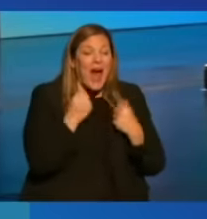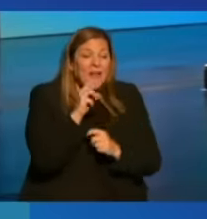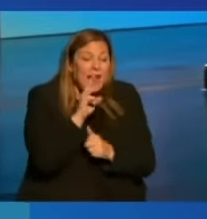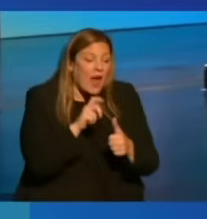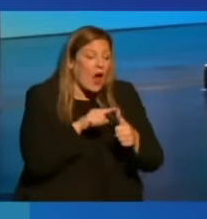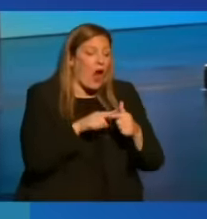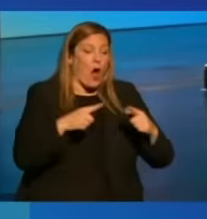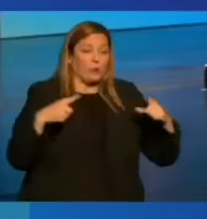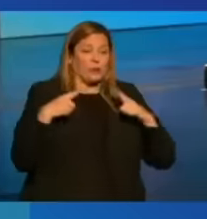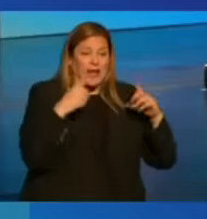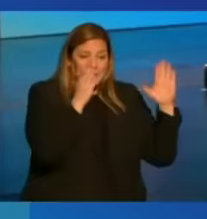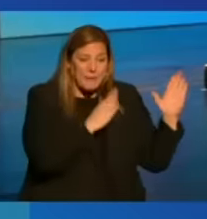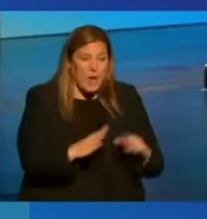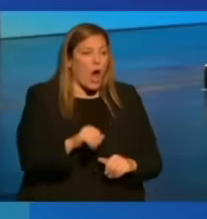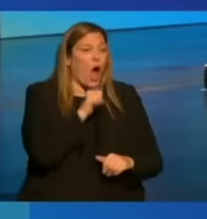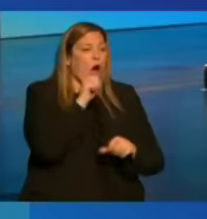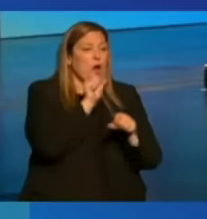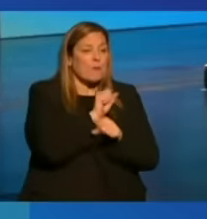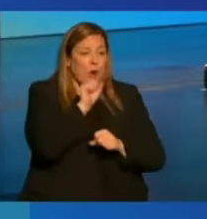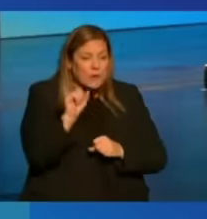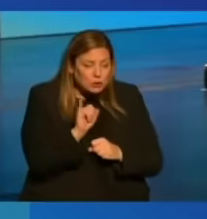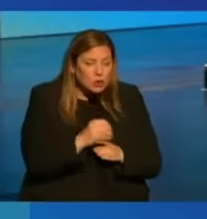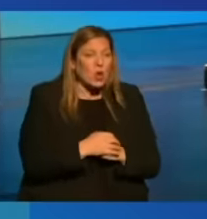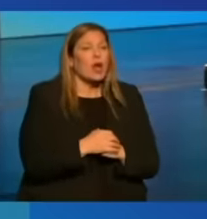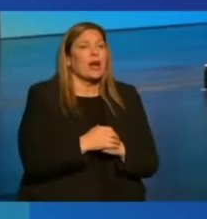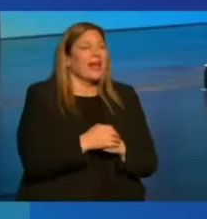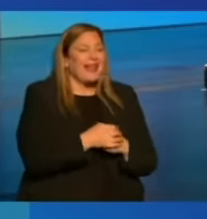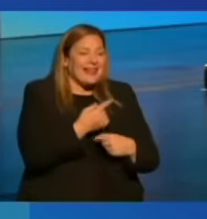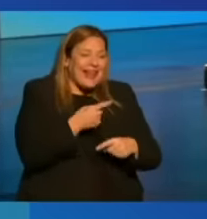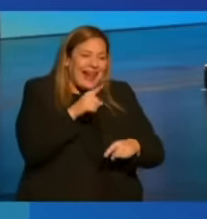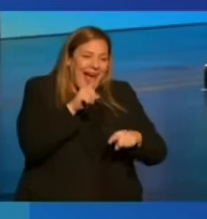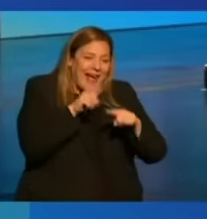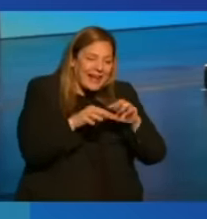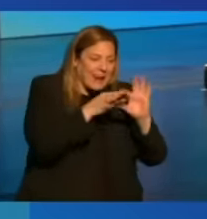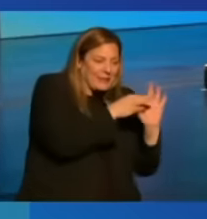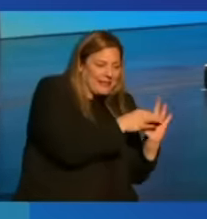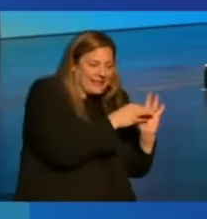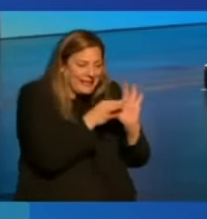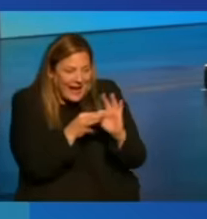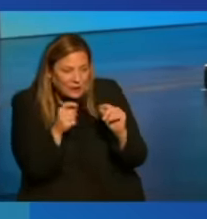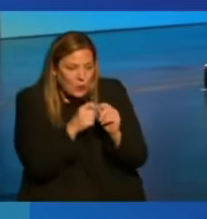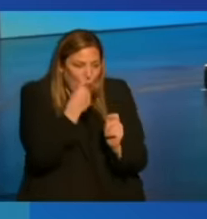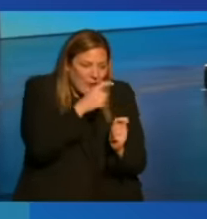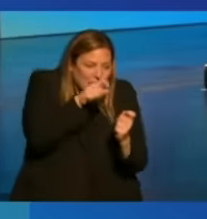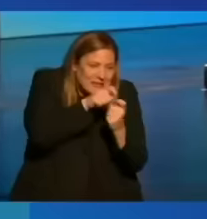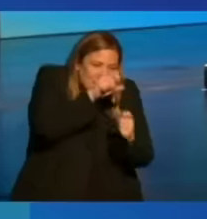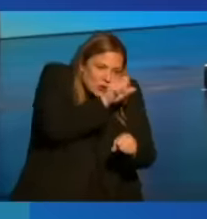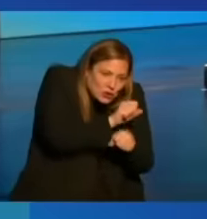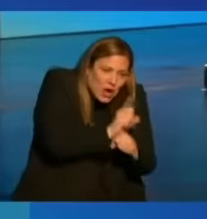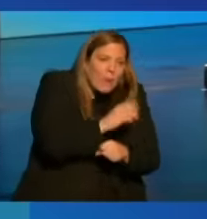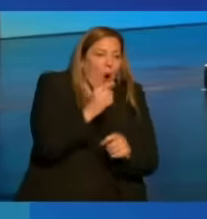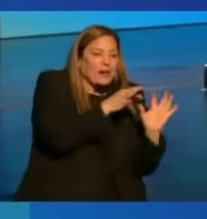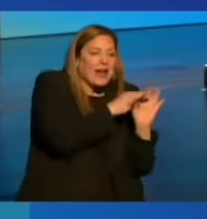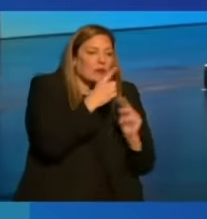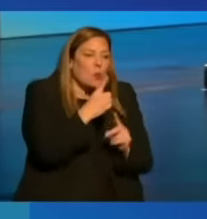retirement plans, unemployment insurance can't be tied to a particular job or employer.